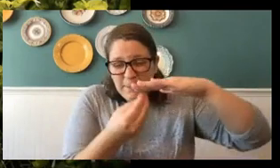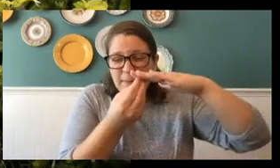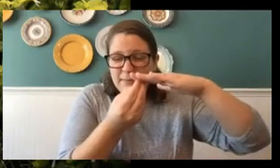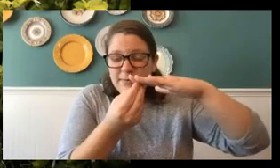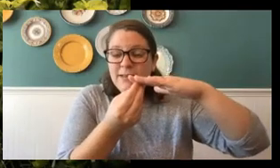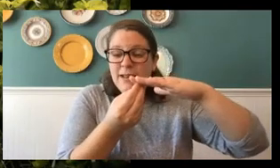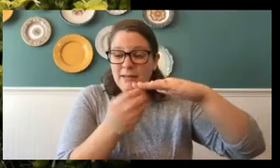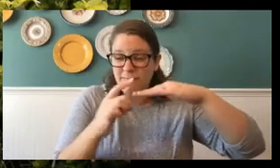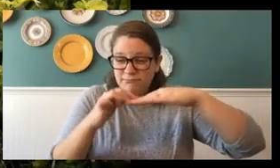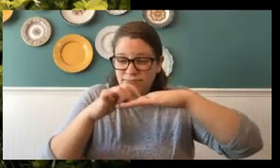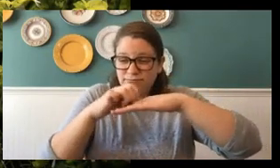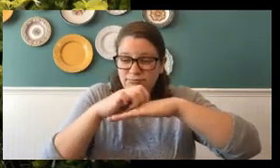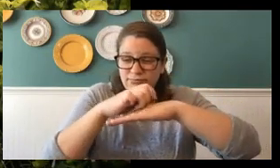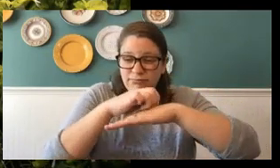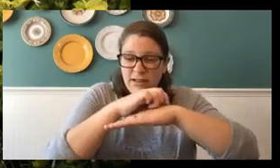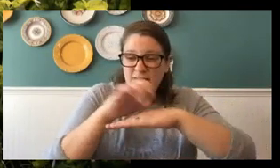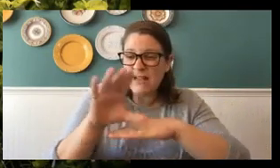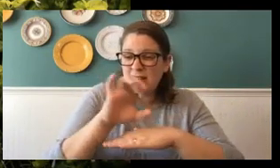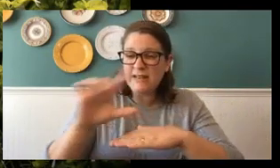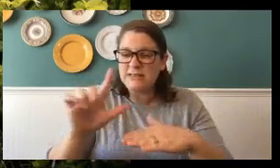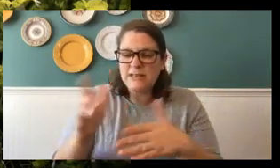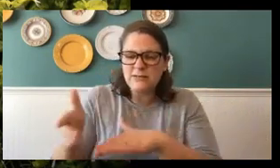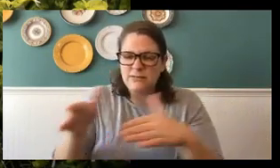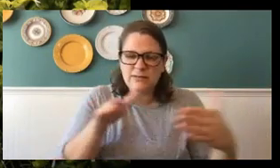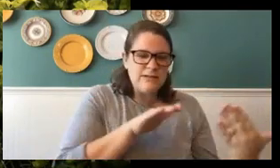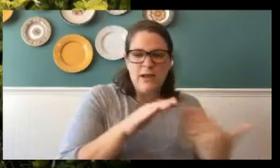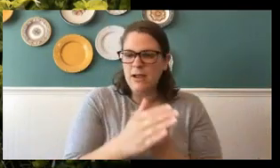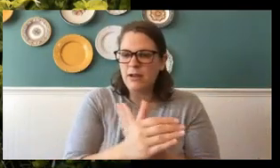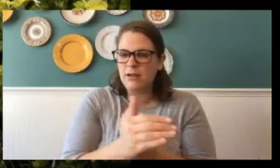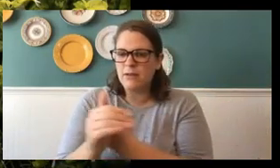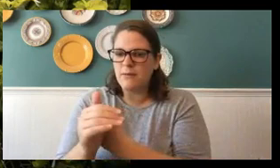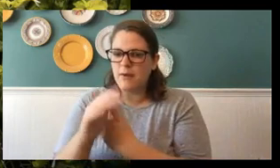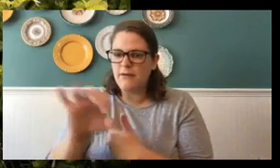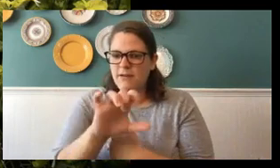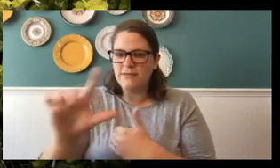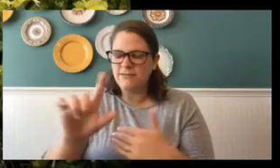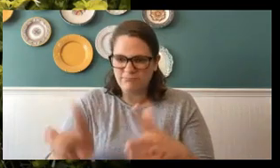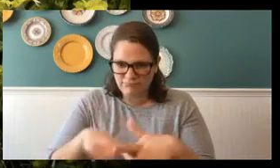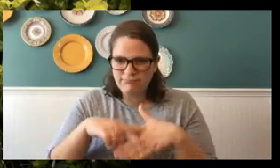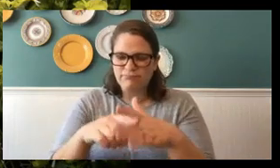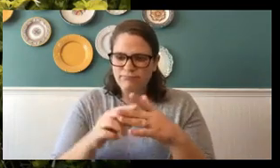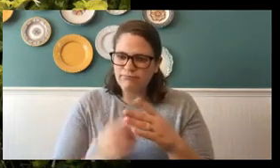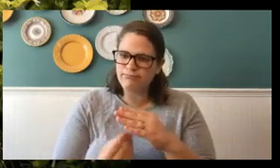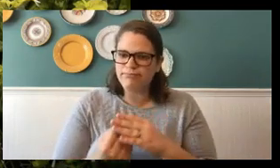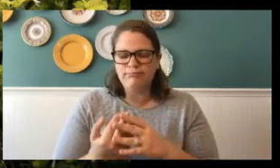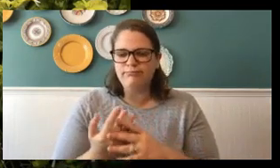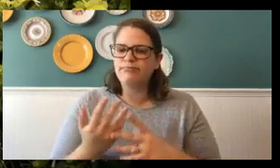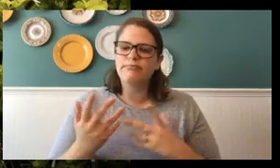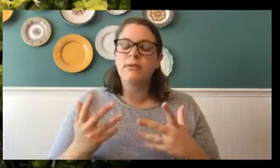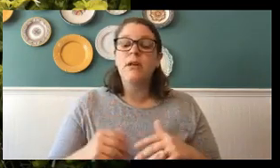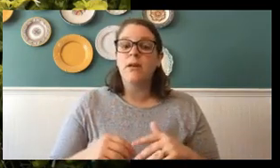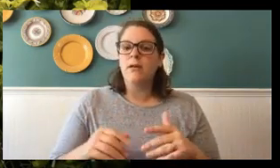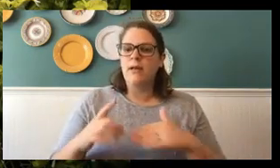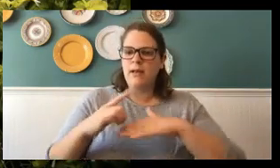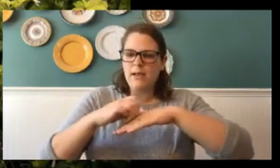caterpillar cells are dying. And the butterfly cells are coming to life. And that caterpillar goes from having to walk